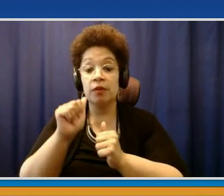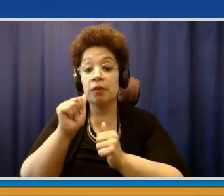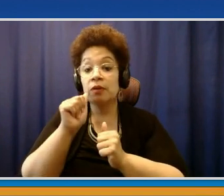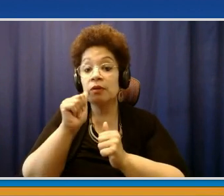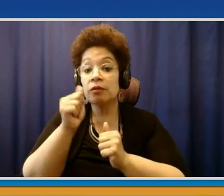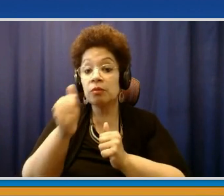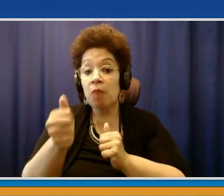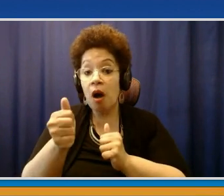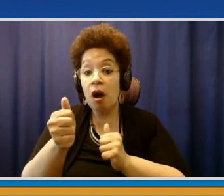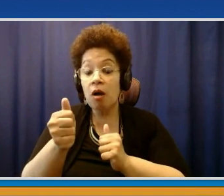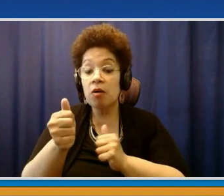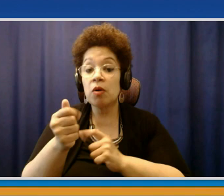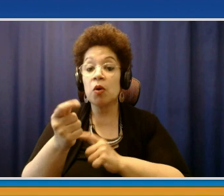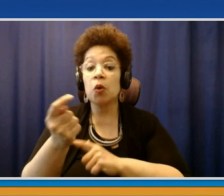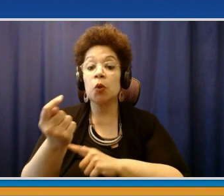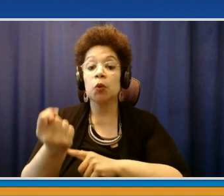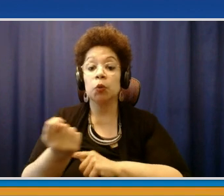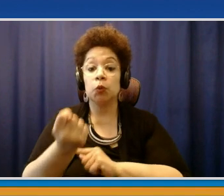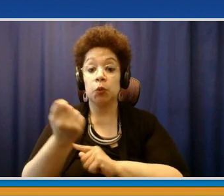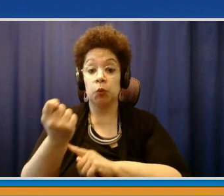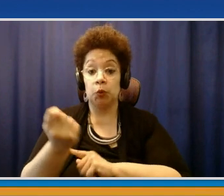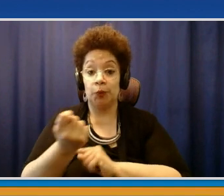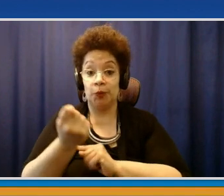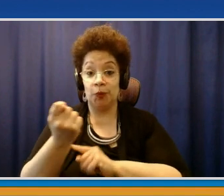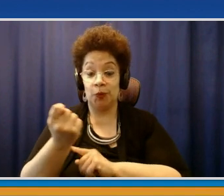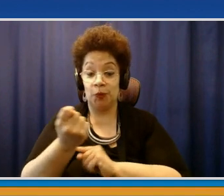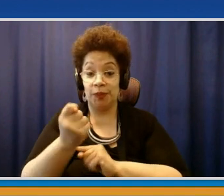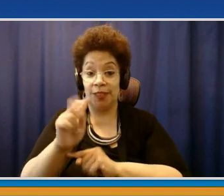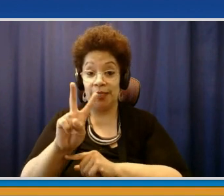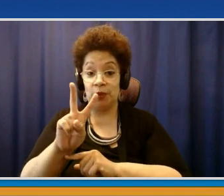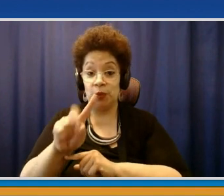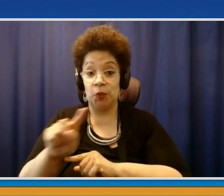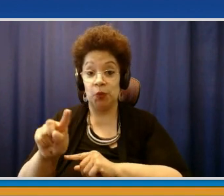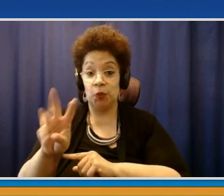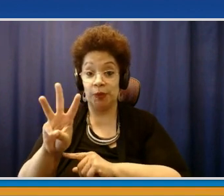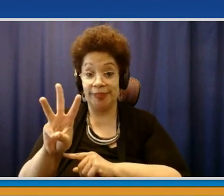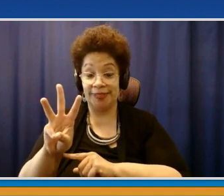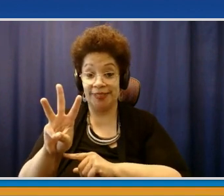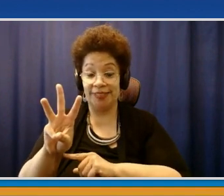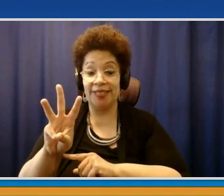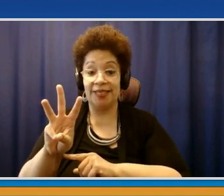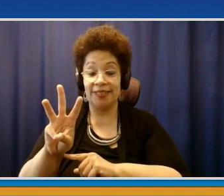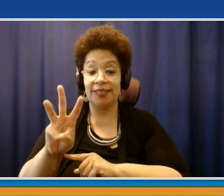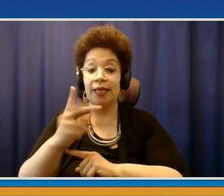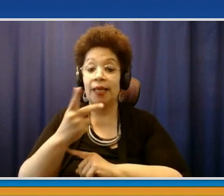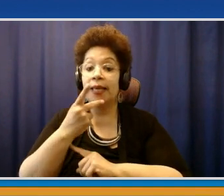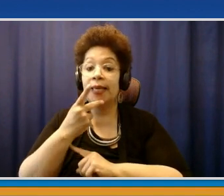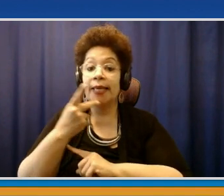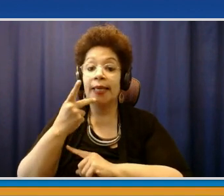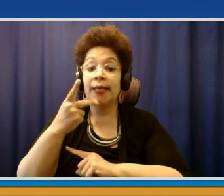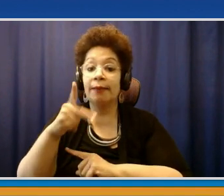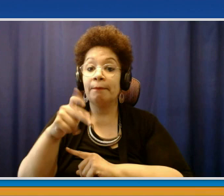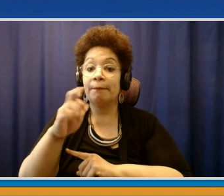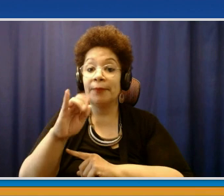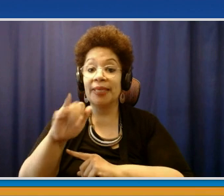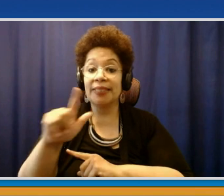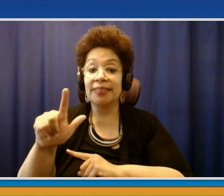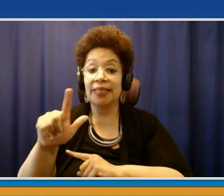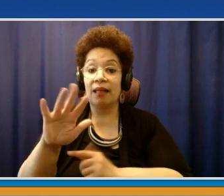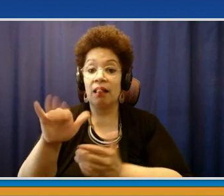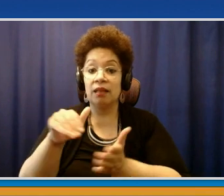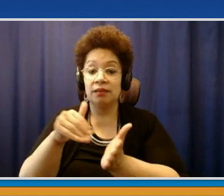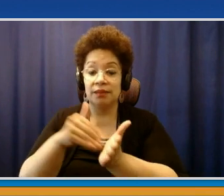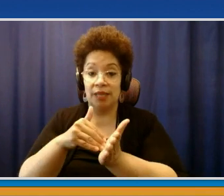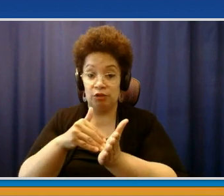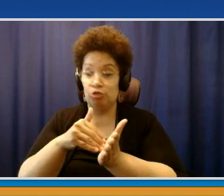6 p.m., we will be at the Peekskill Family Resource Center, 400 South Division Street in Peekskill. And I think